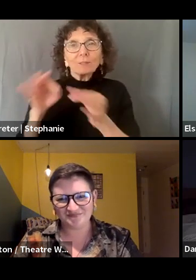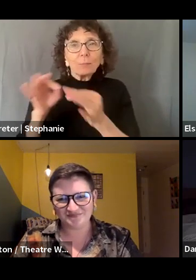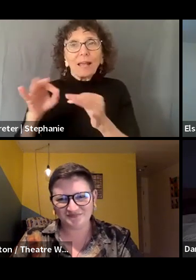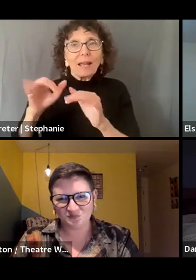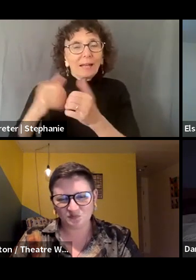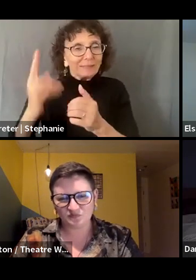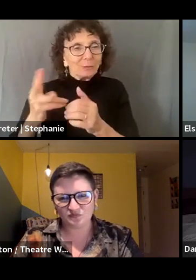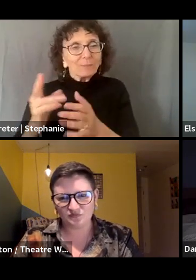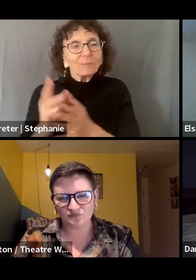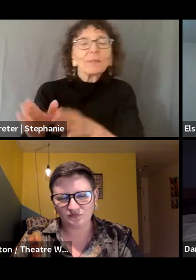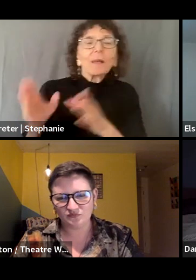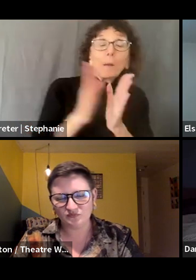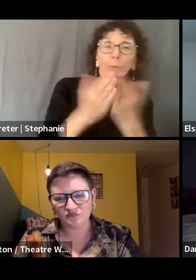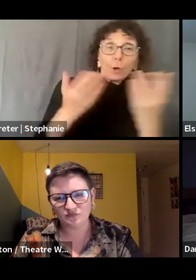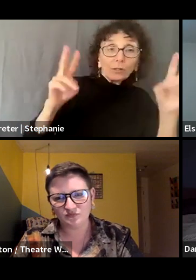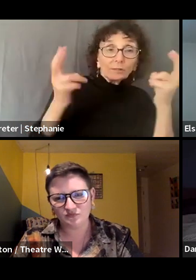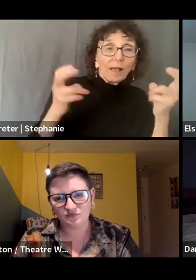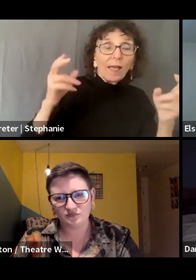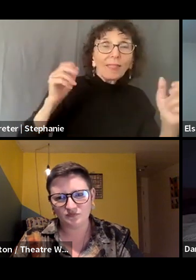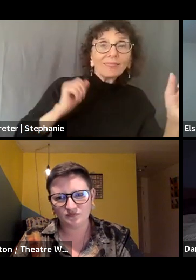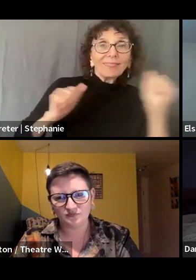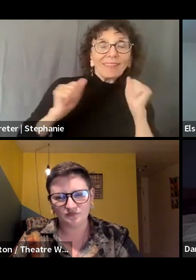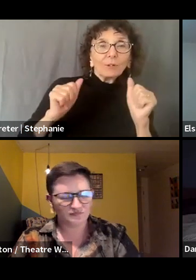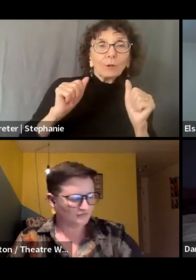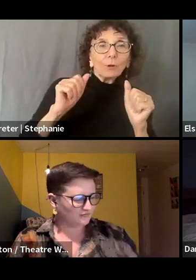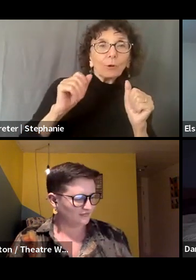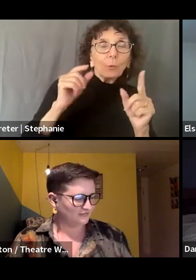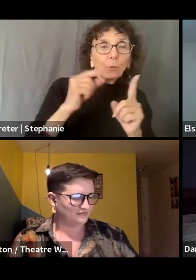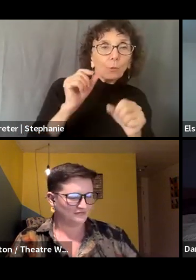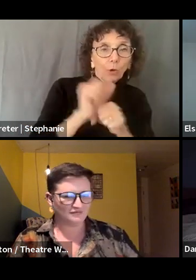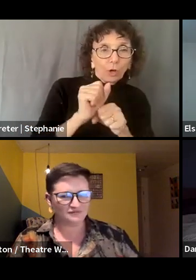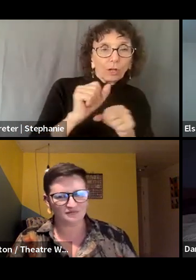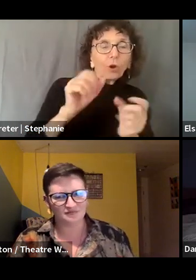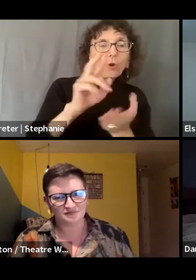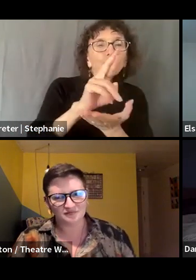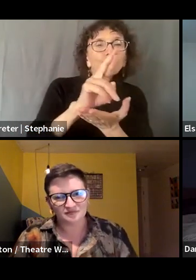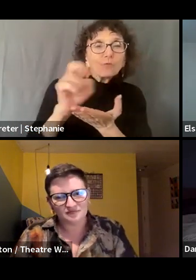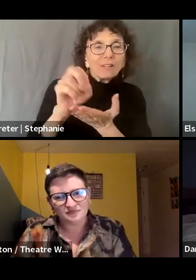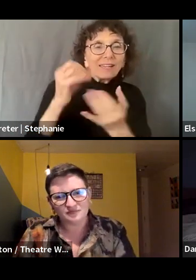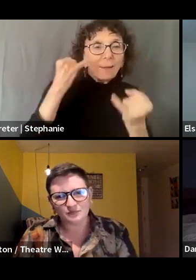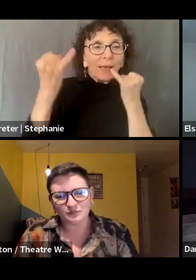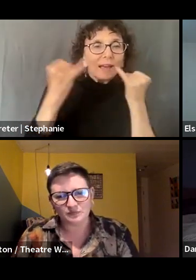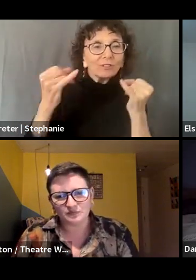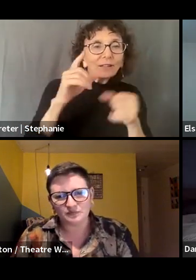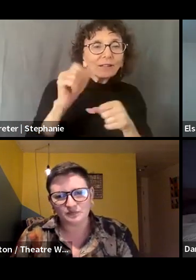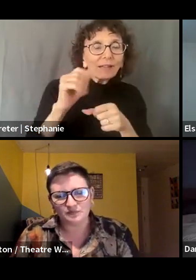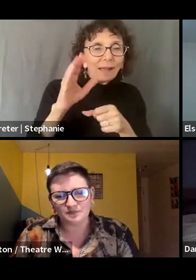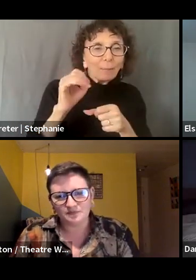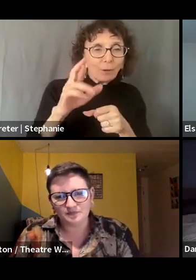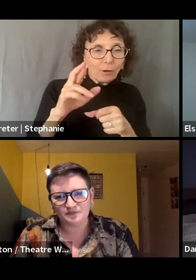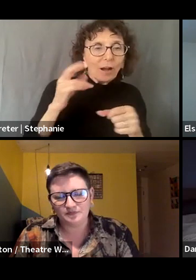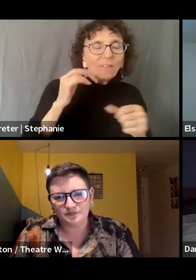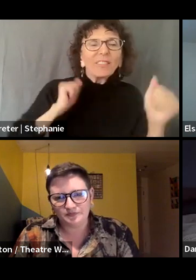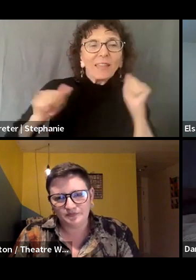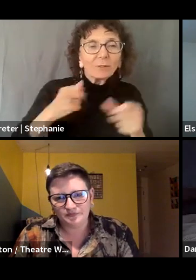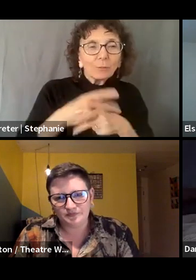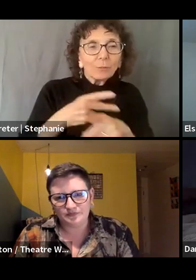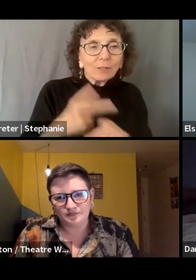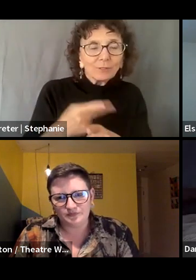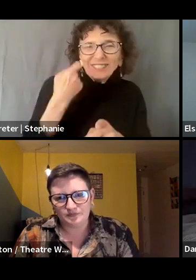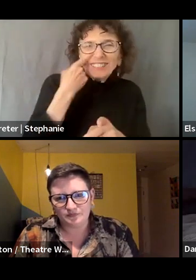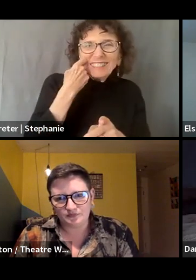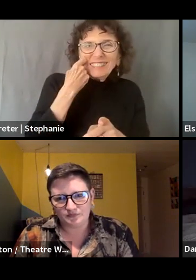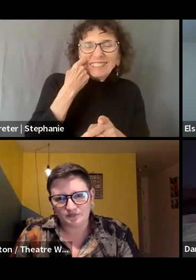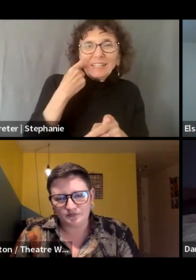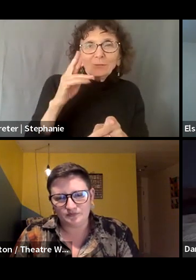Um, so the book is called Theater Work, Reimagining the Labor of Theatrical Production. Um, it just was released by